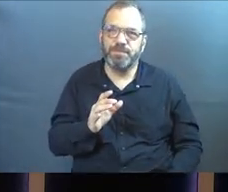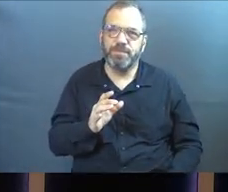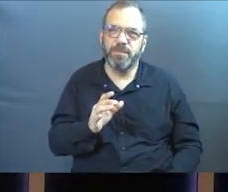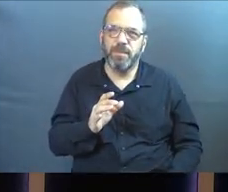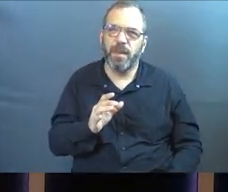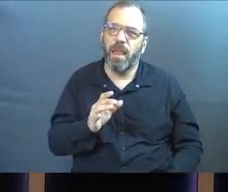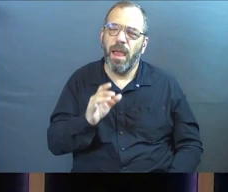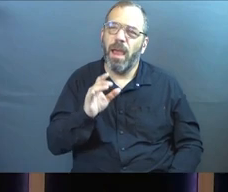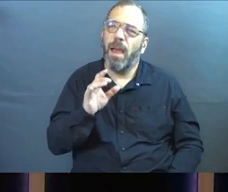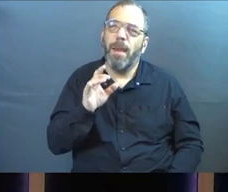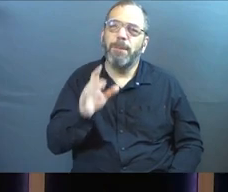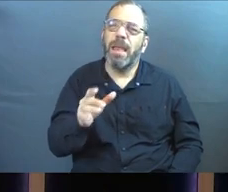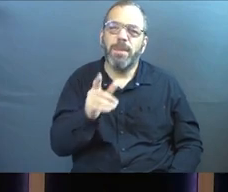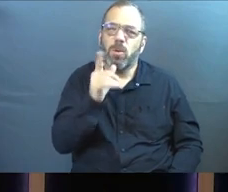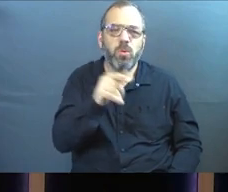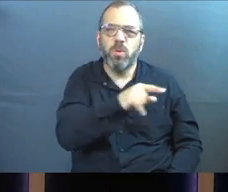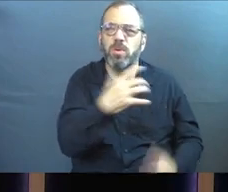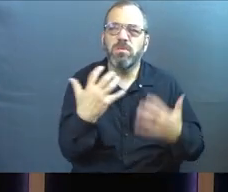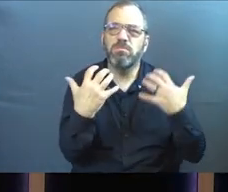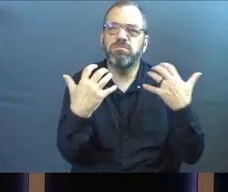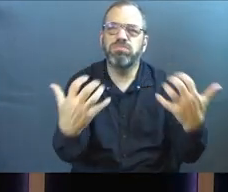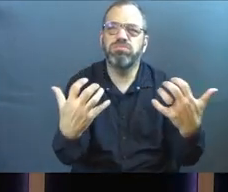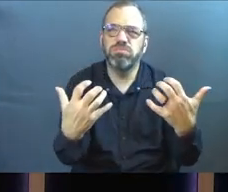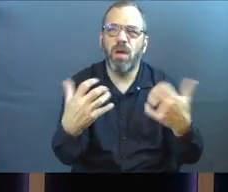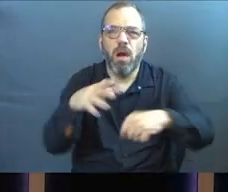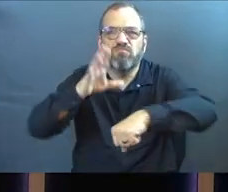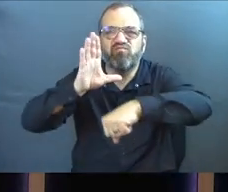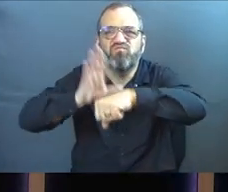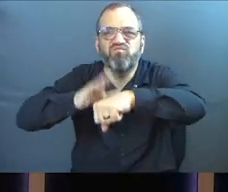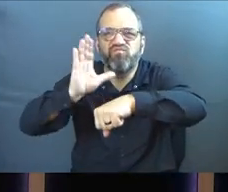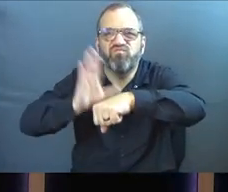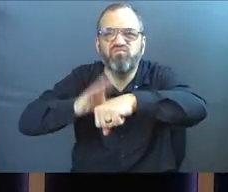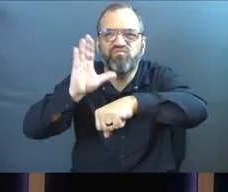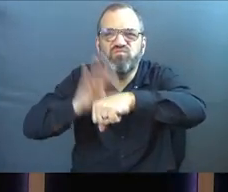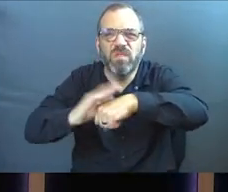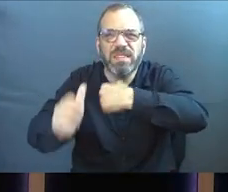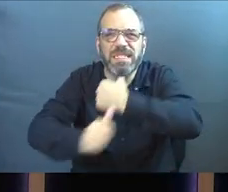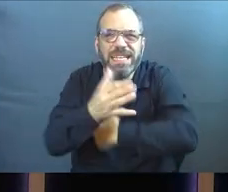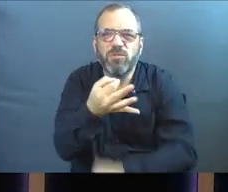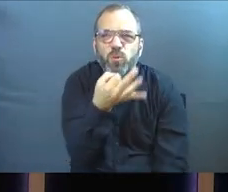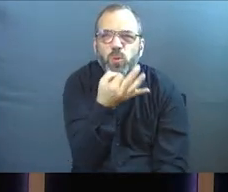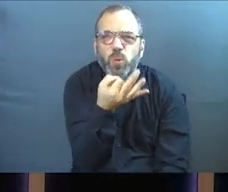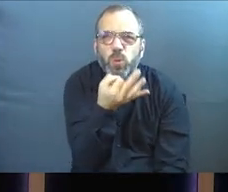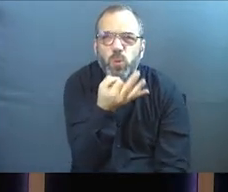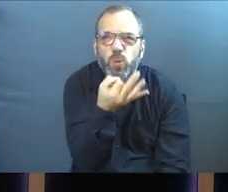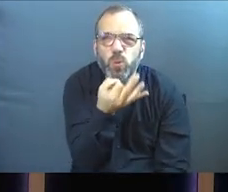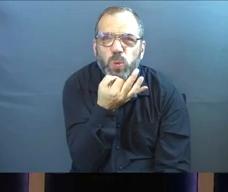Maybe it's the most loving person in the room that wants to warn you the most about the danger that is present.